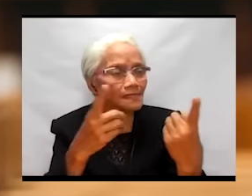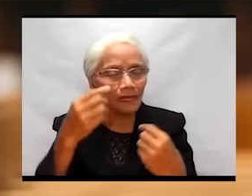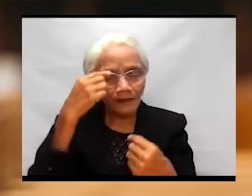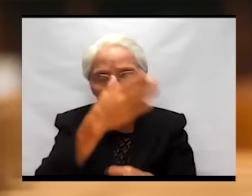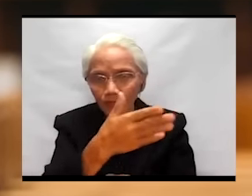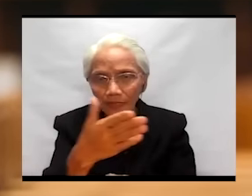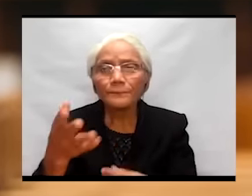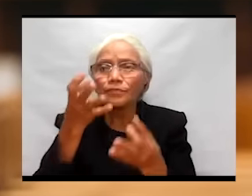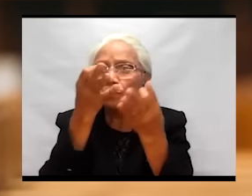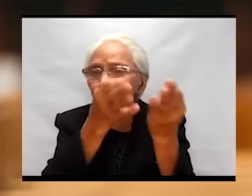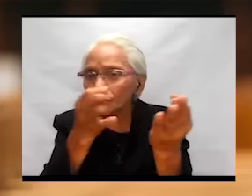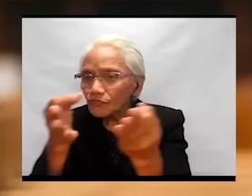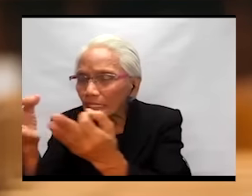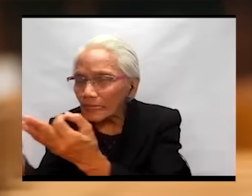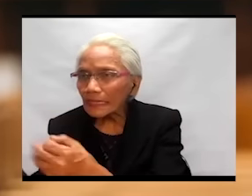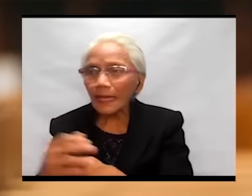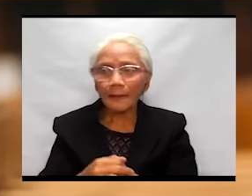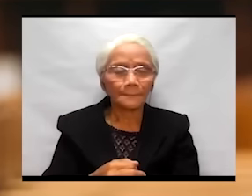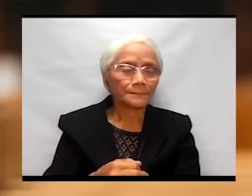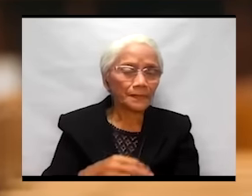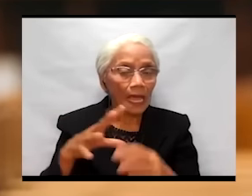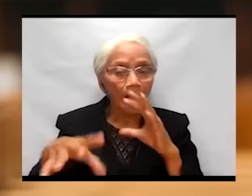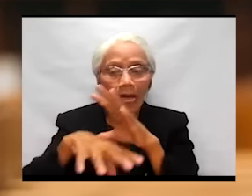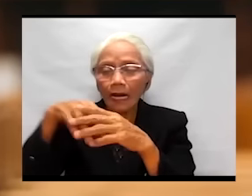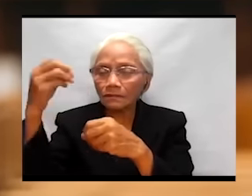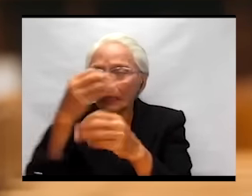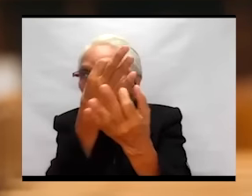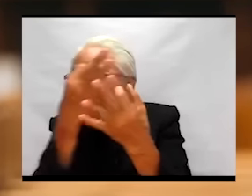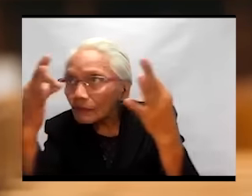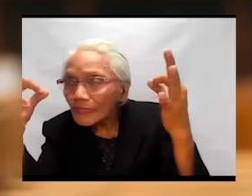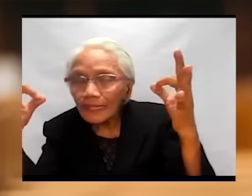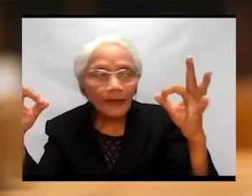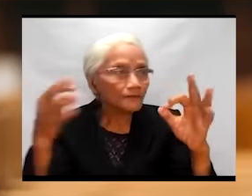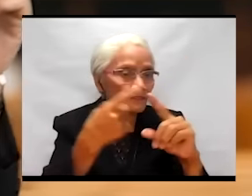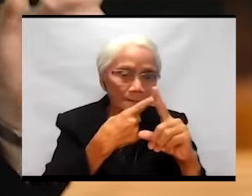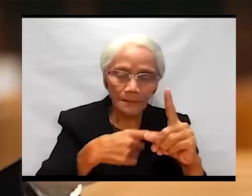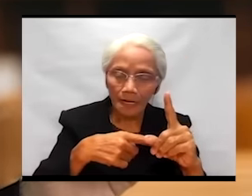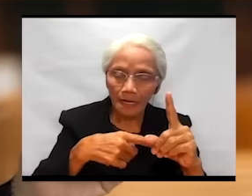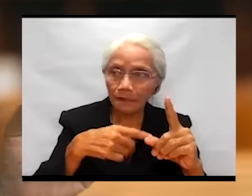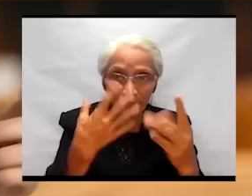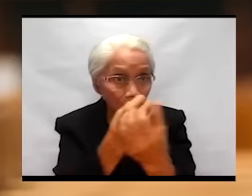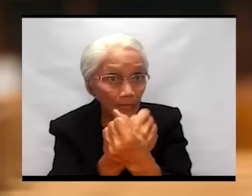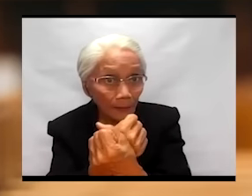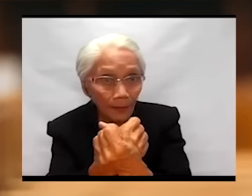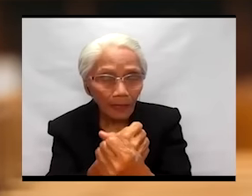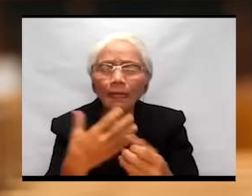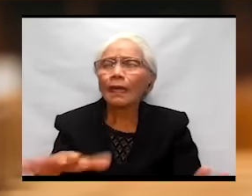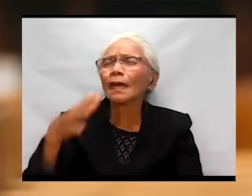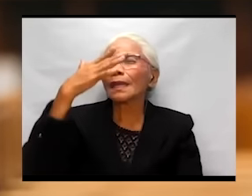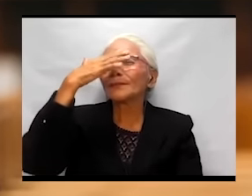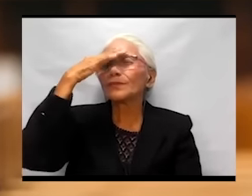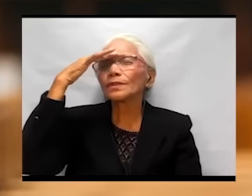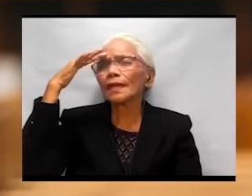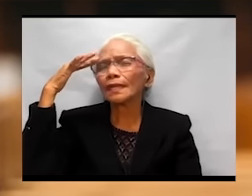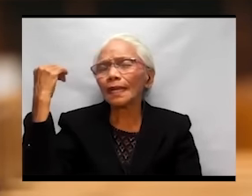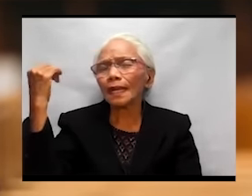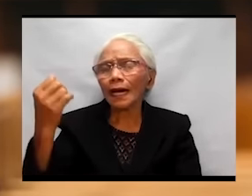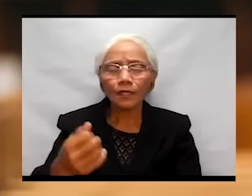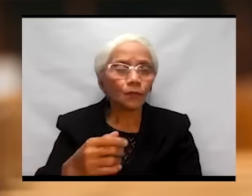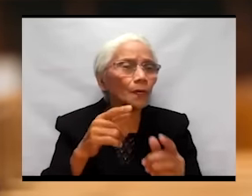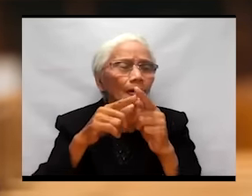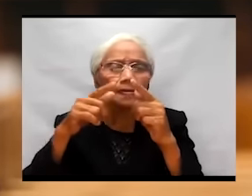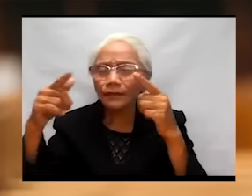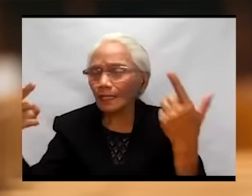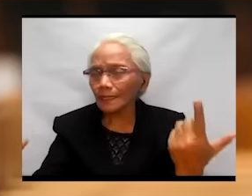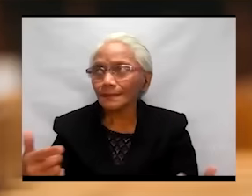slavery is very short. They forget the great things that God has done the moment they see